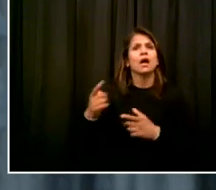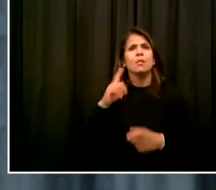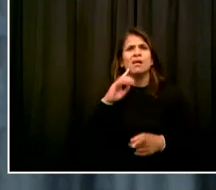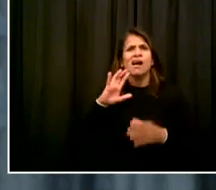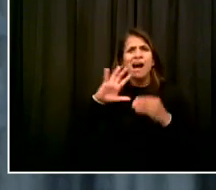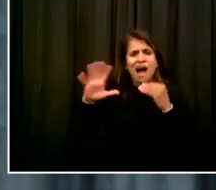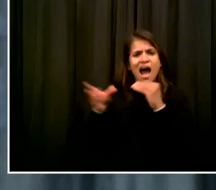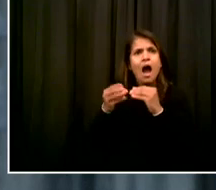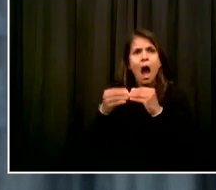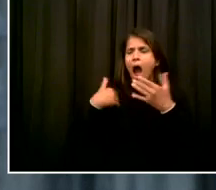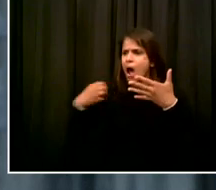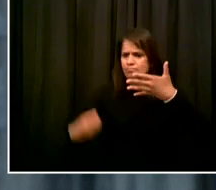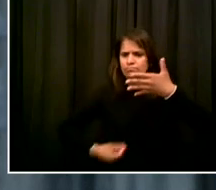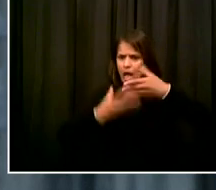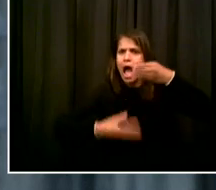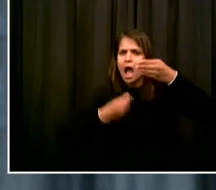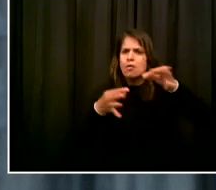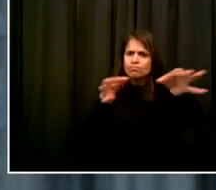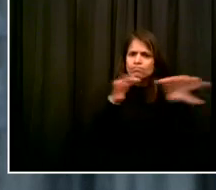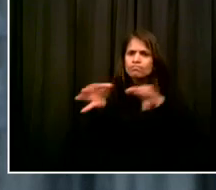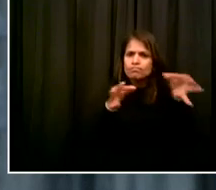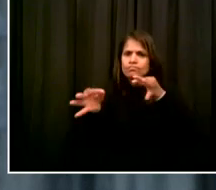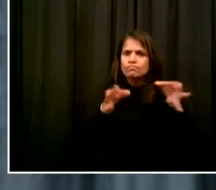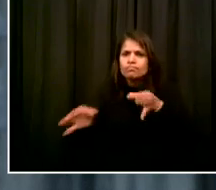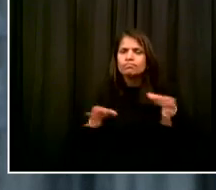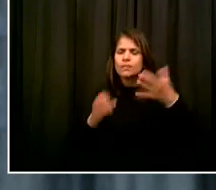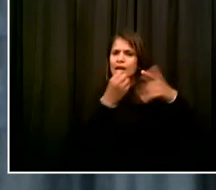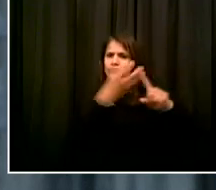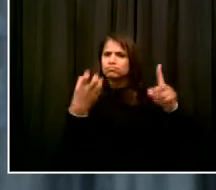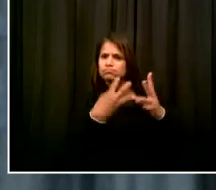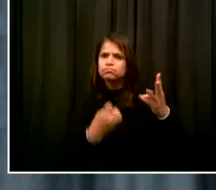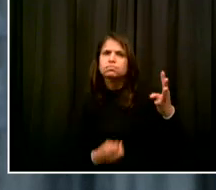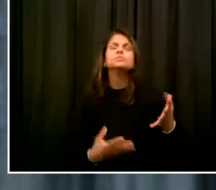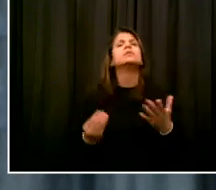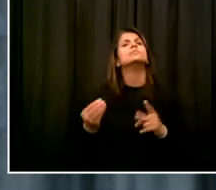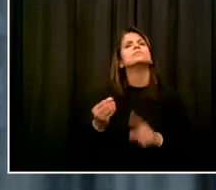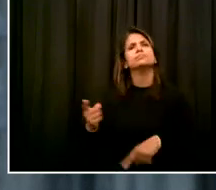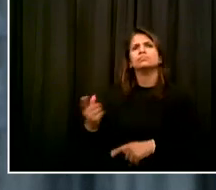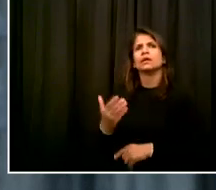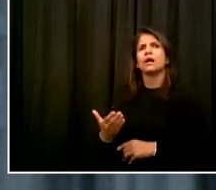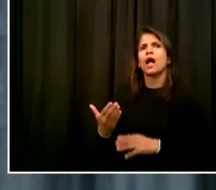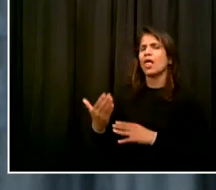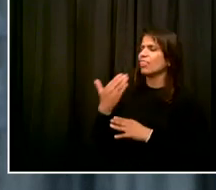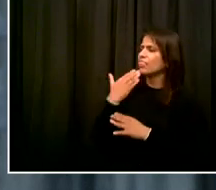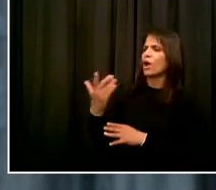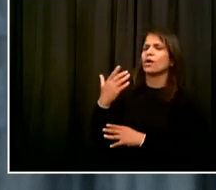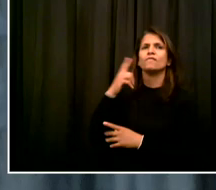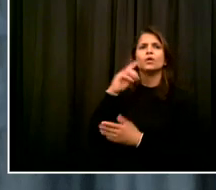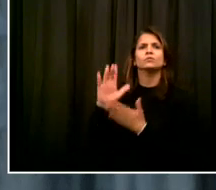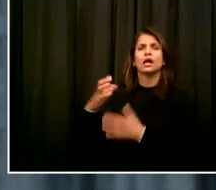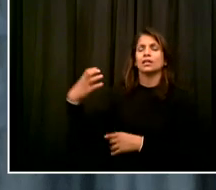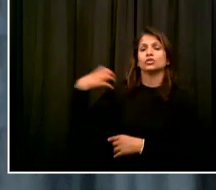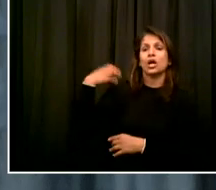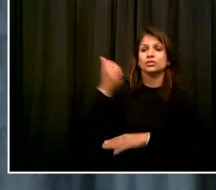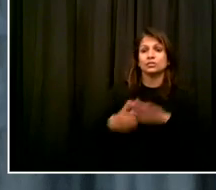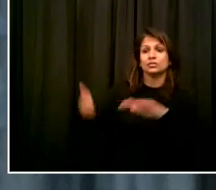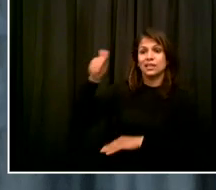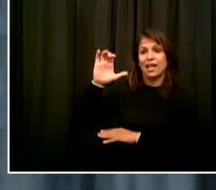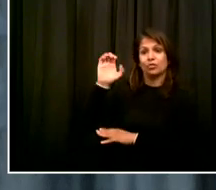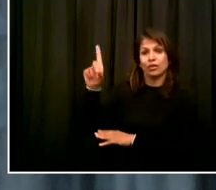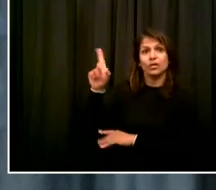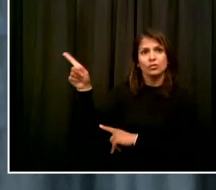for leading the way. Bridge to School offers guided language activities and community building